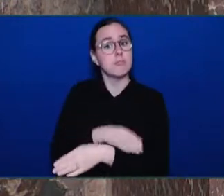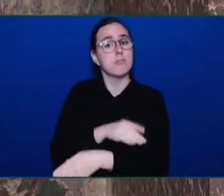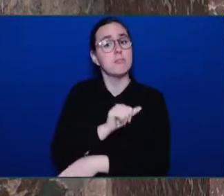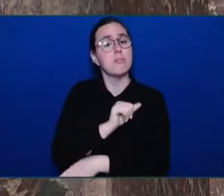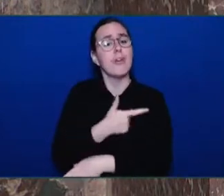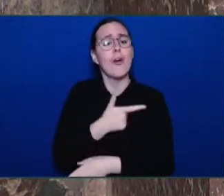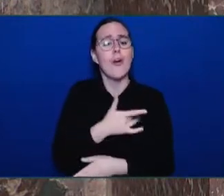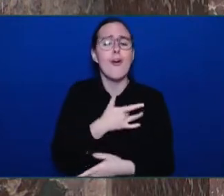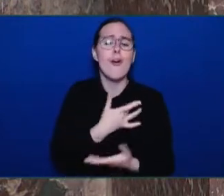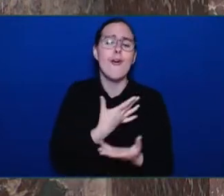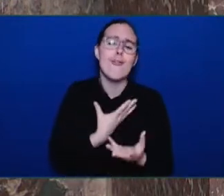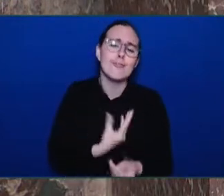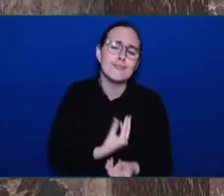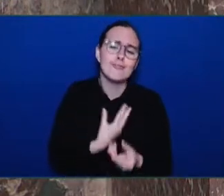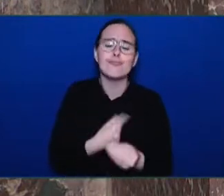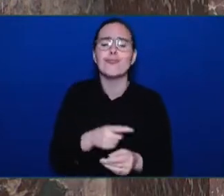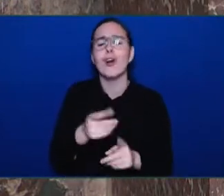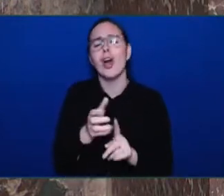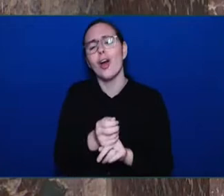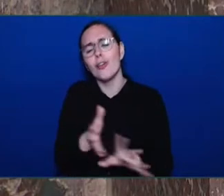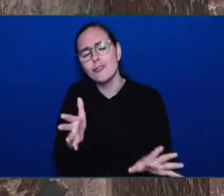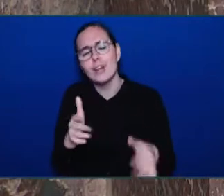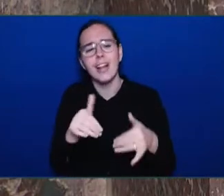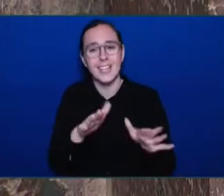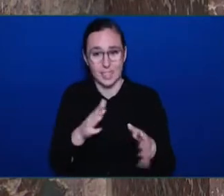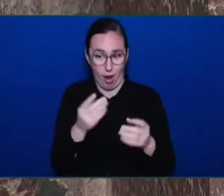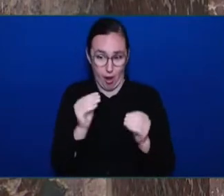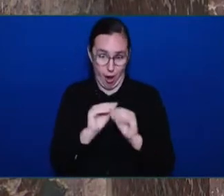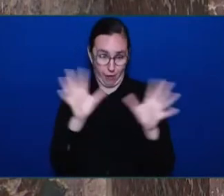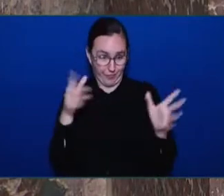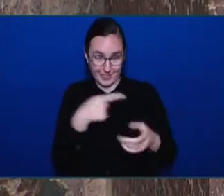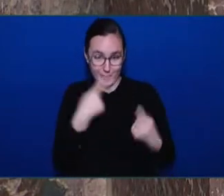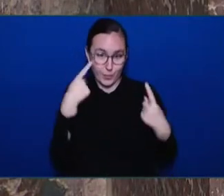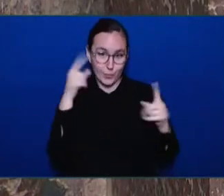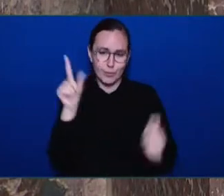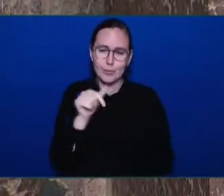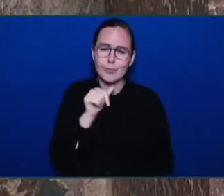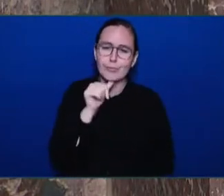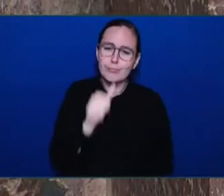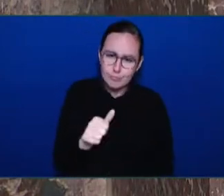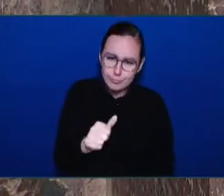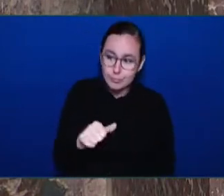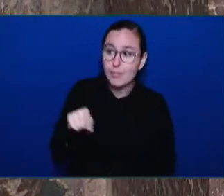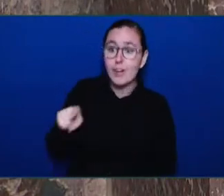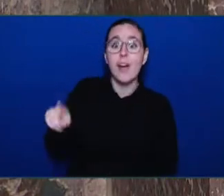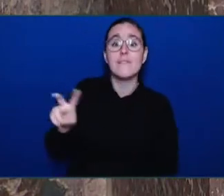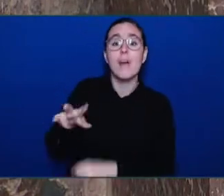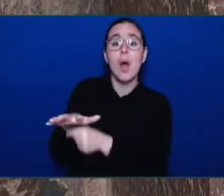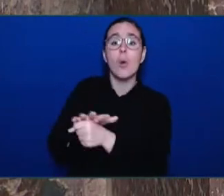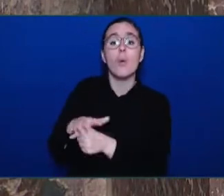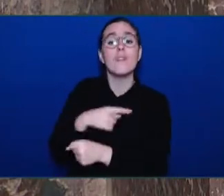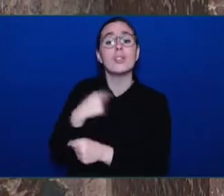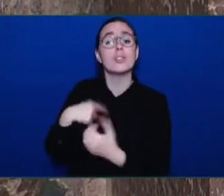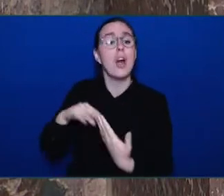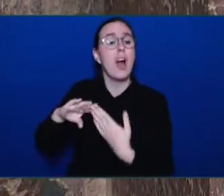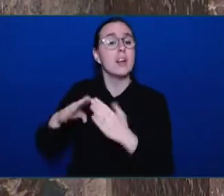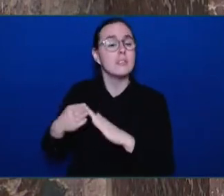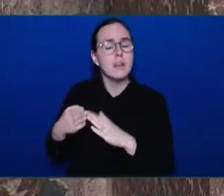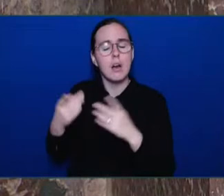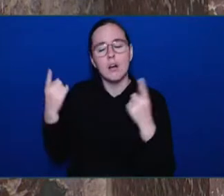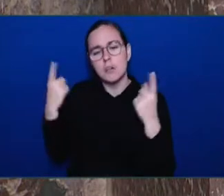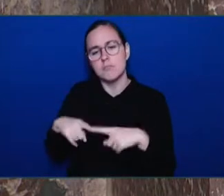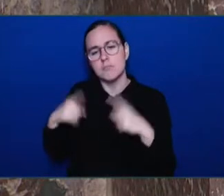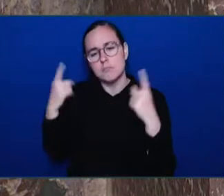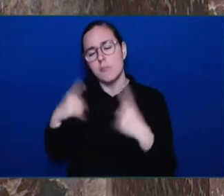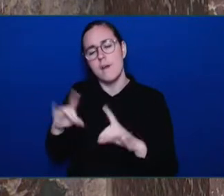Chinatown is being torn apart by violent, random attacks enabled by the former Attorney-General's catch-and-release system. The